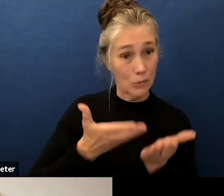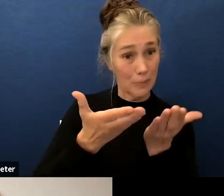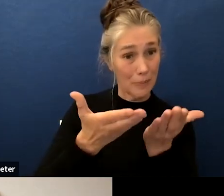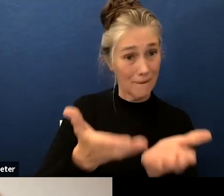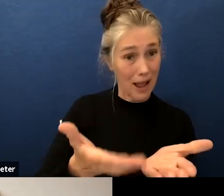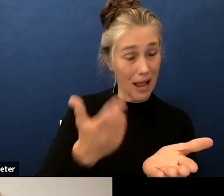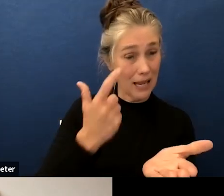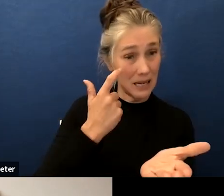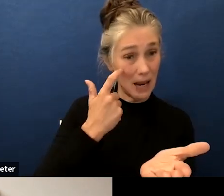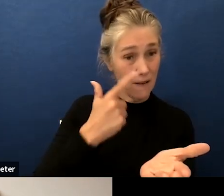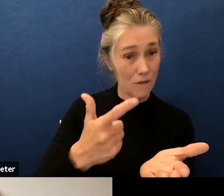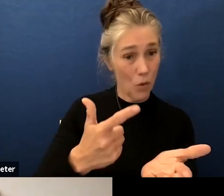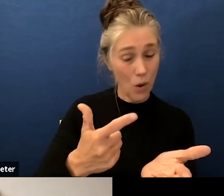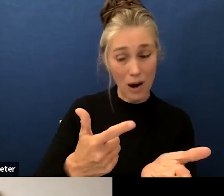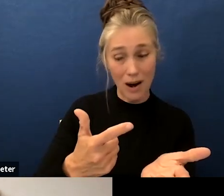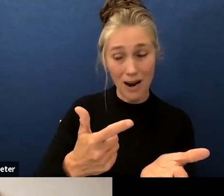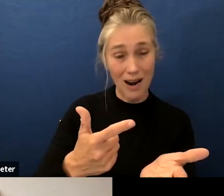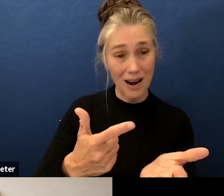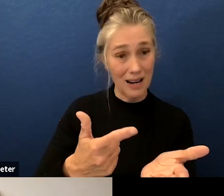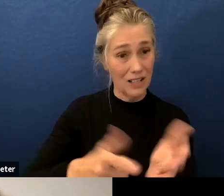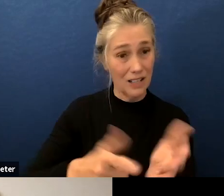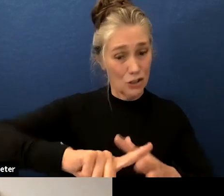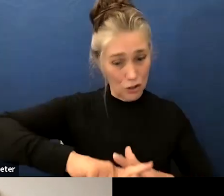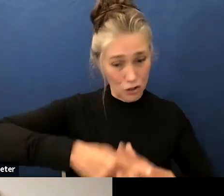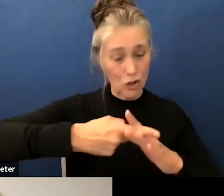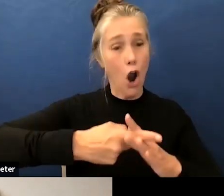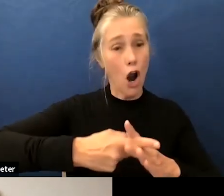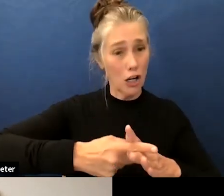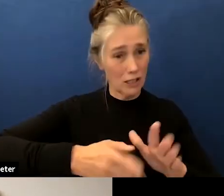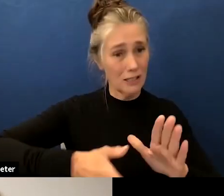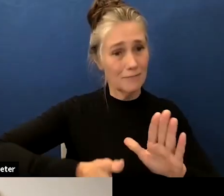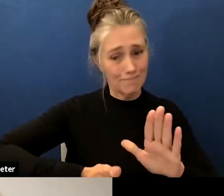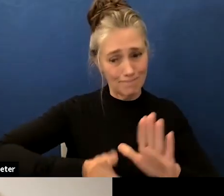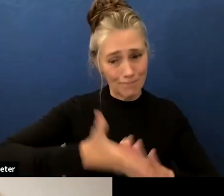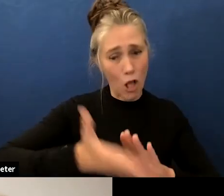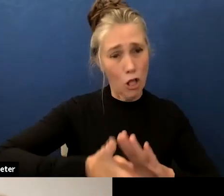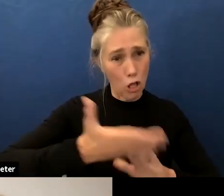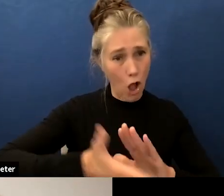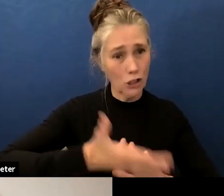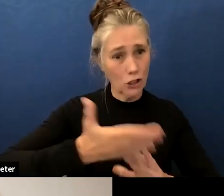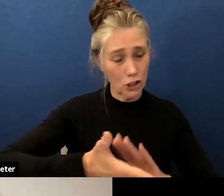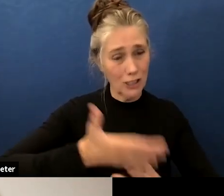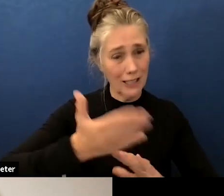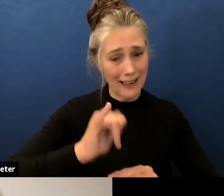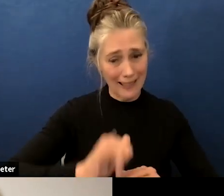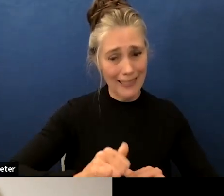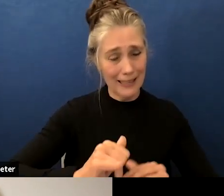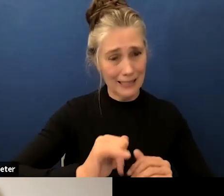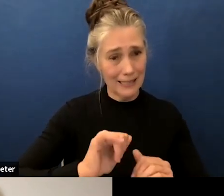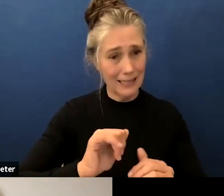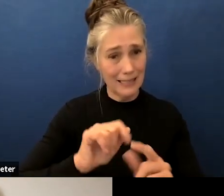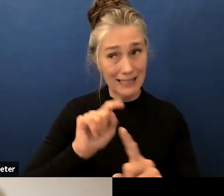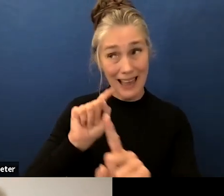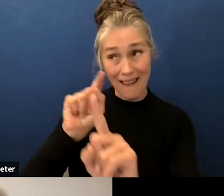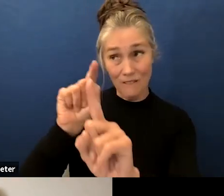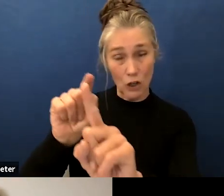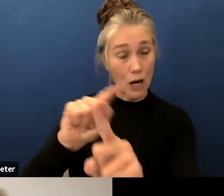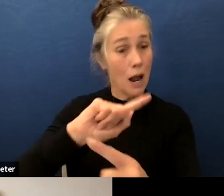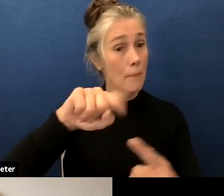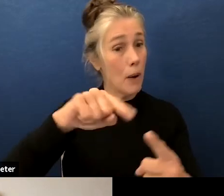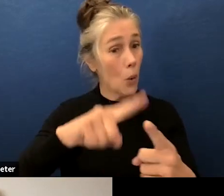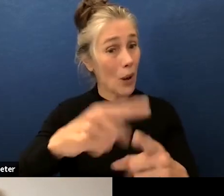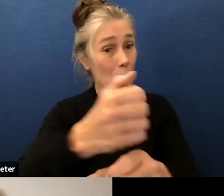launch this effort right so if we get that funding this year or at the end of the share whenever we receive it